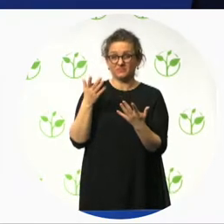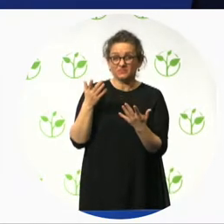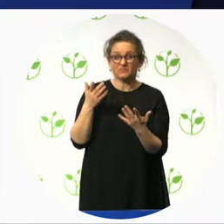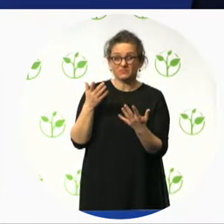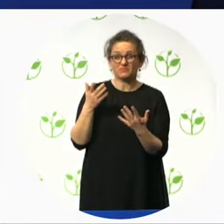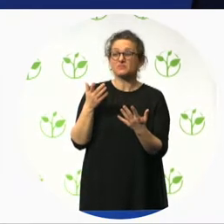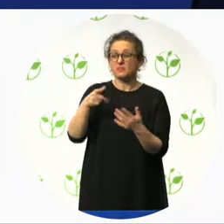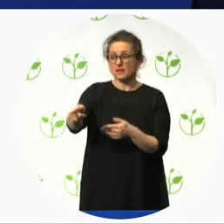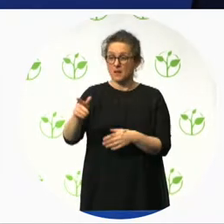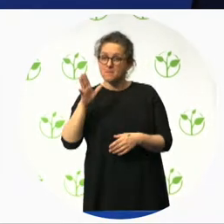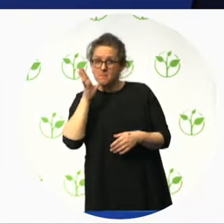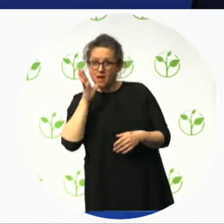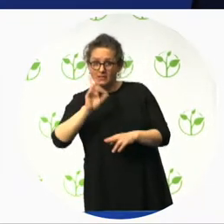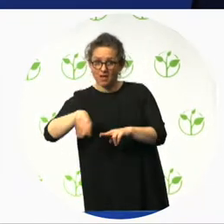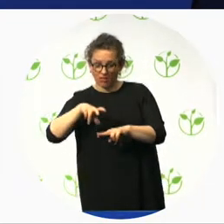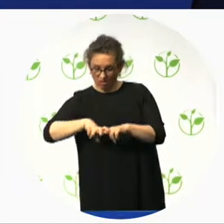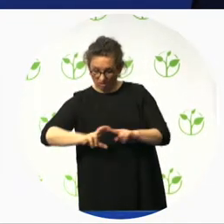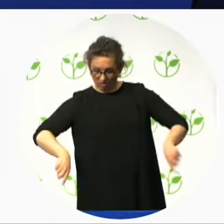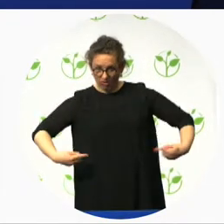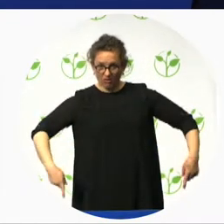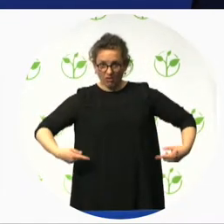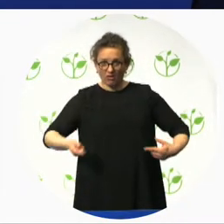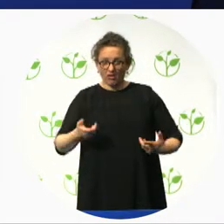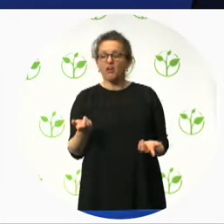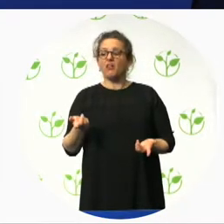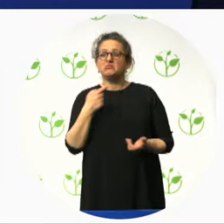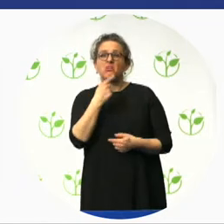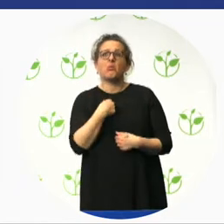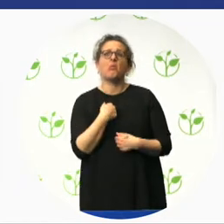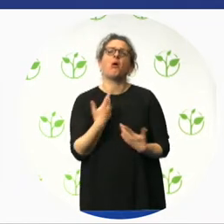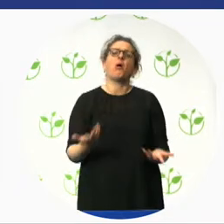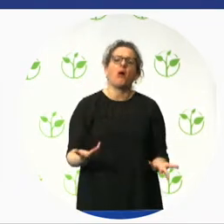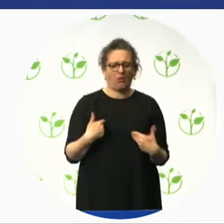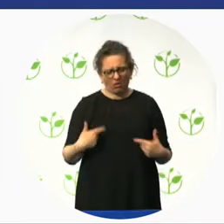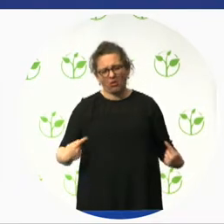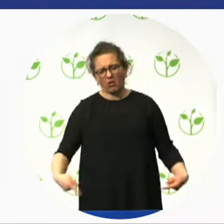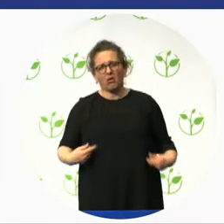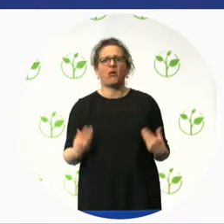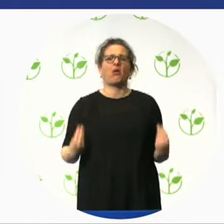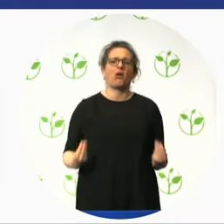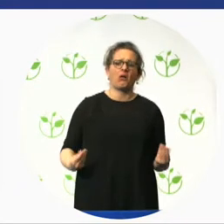But it's about talking about our moms, our aging moms.